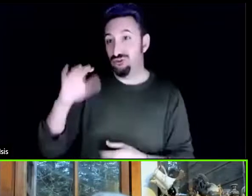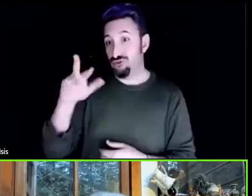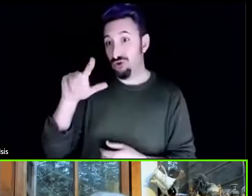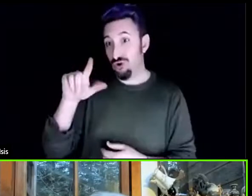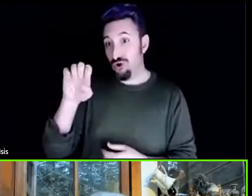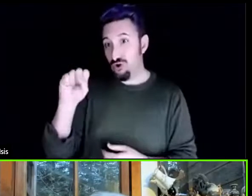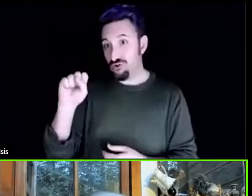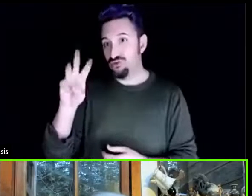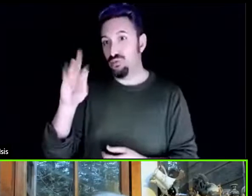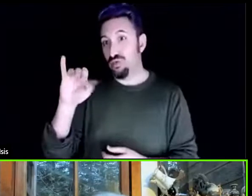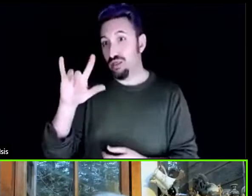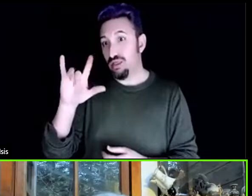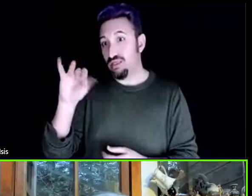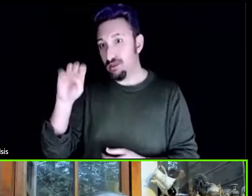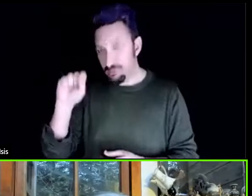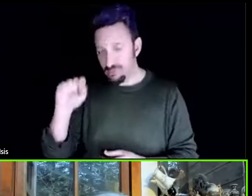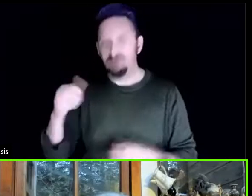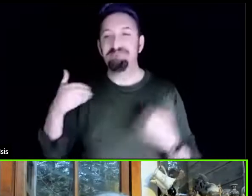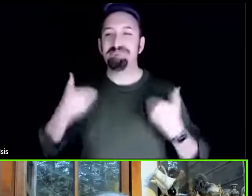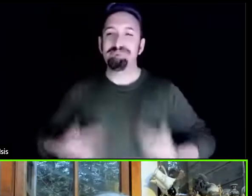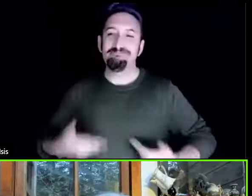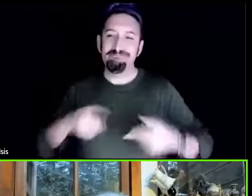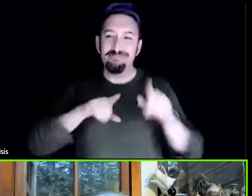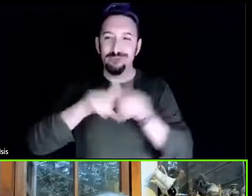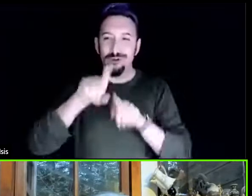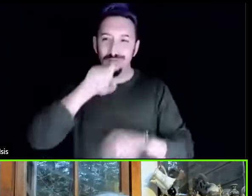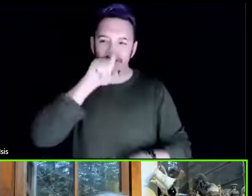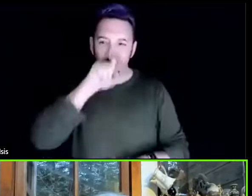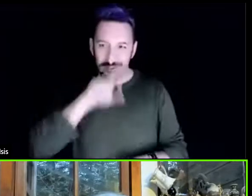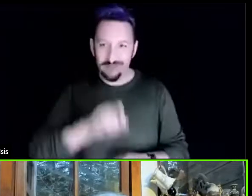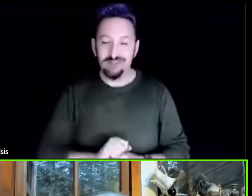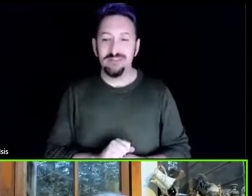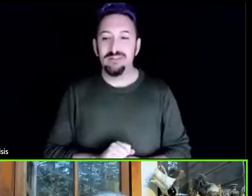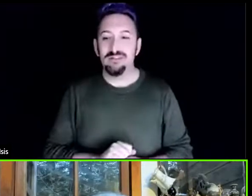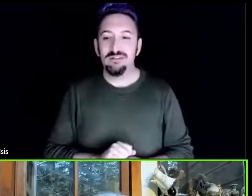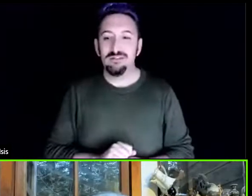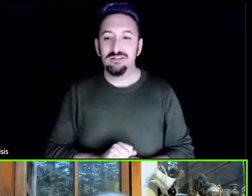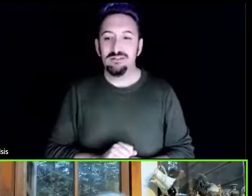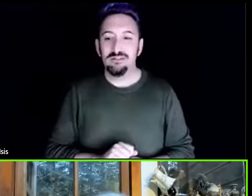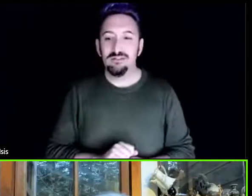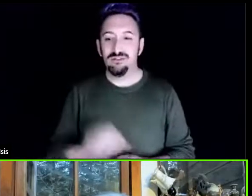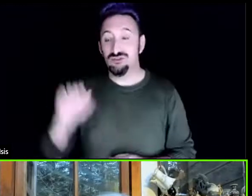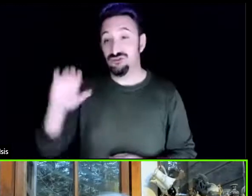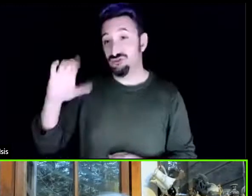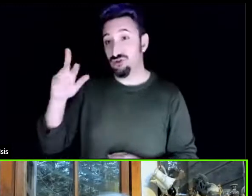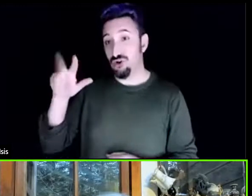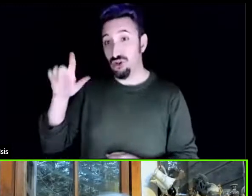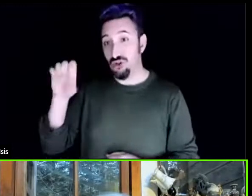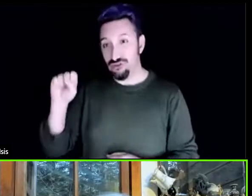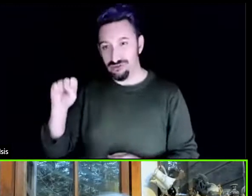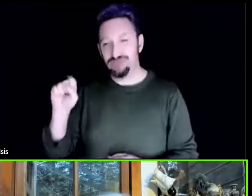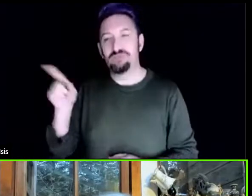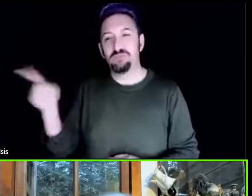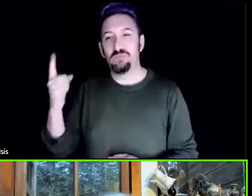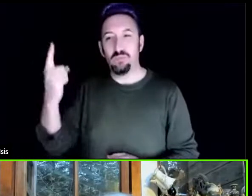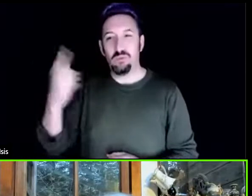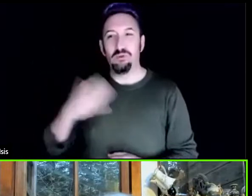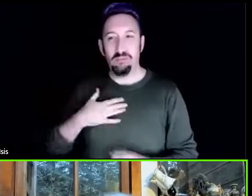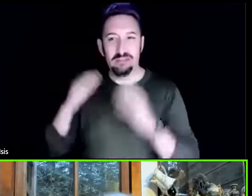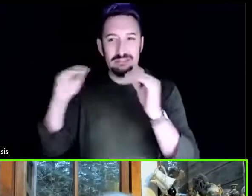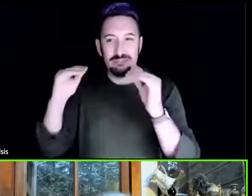I'm Starhawk, by the way, right, who is one of my teaching partners in Earth Activist Training,